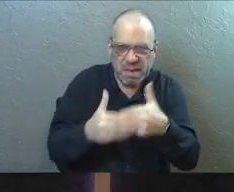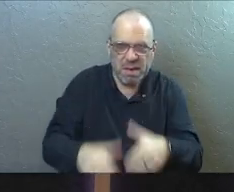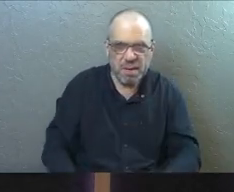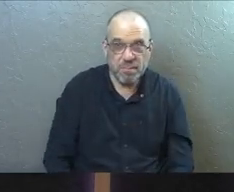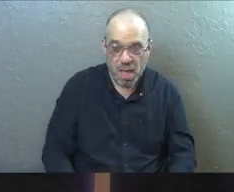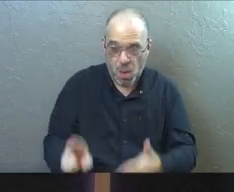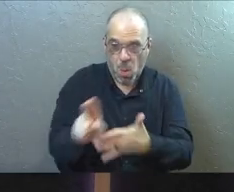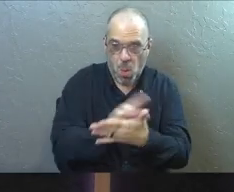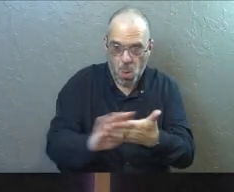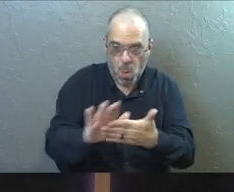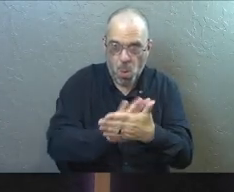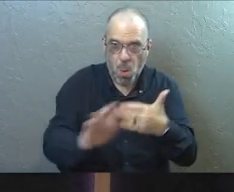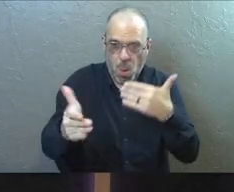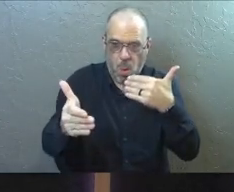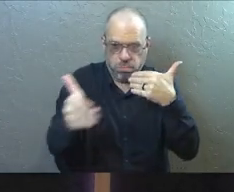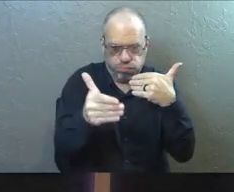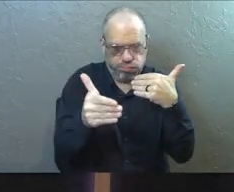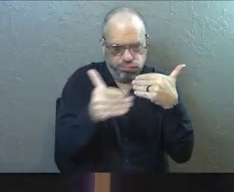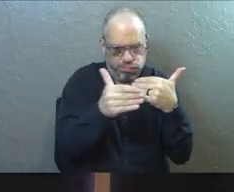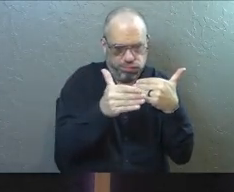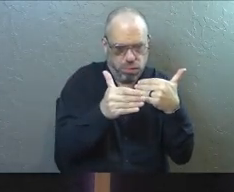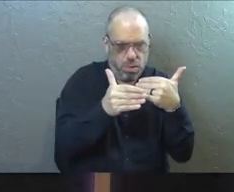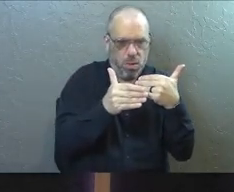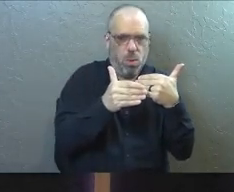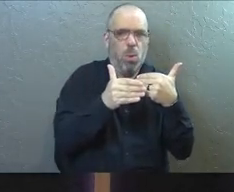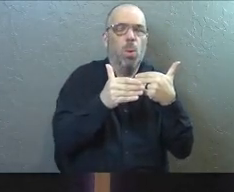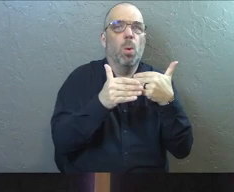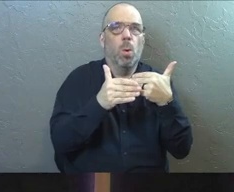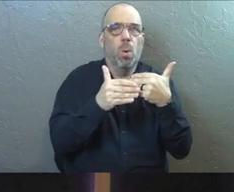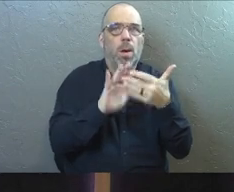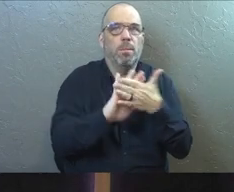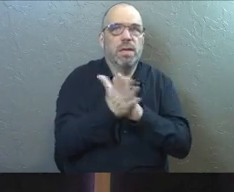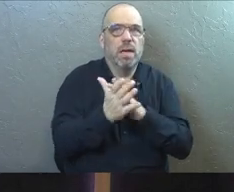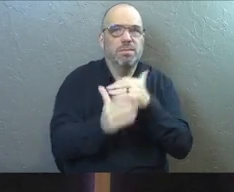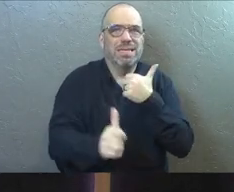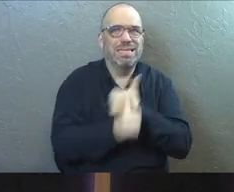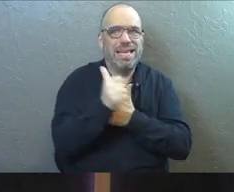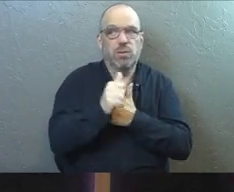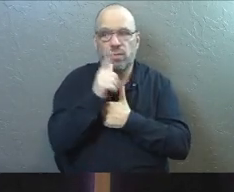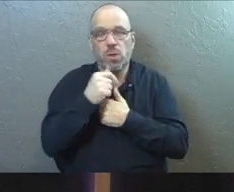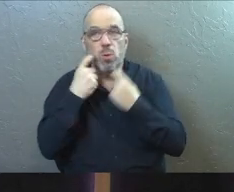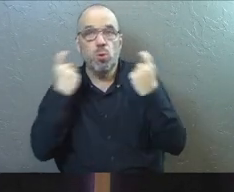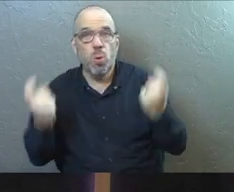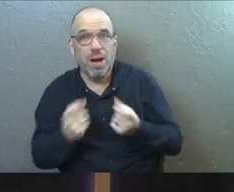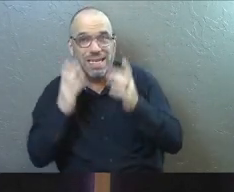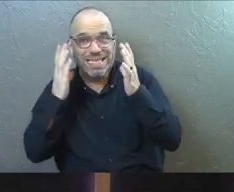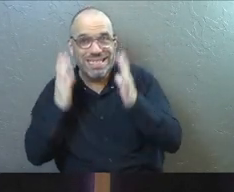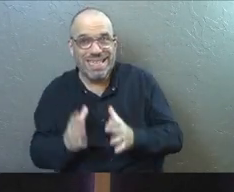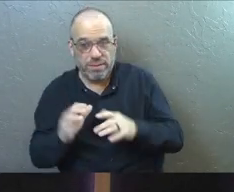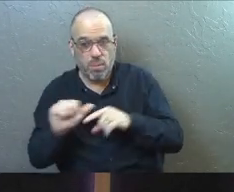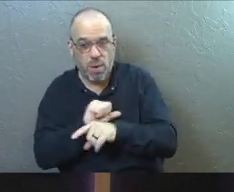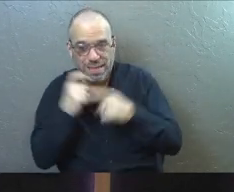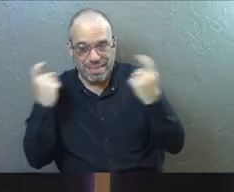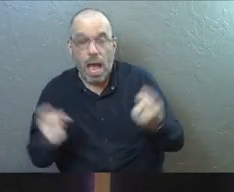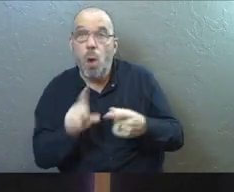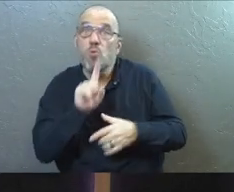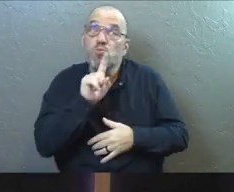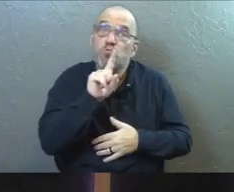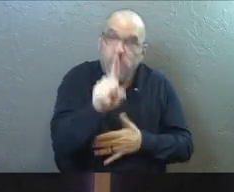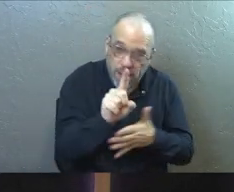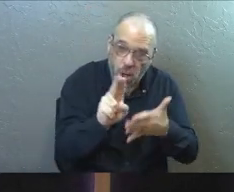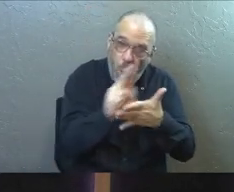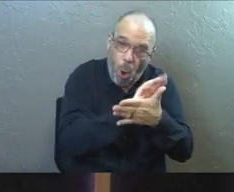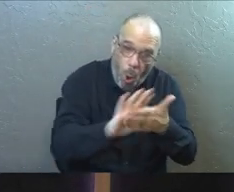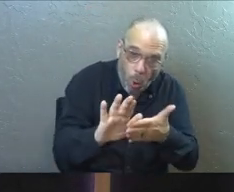And when holiness comes near, true holiness comes near, it gets really dangerous for sinful people. When real holiness